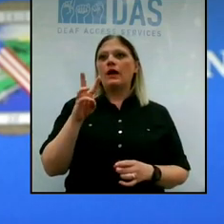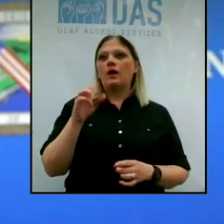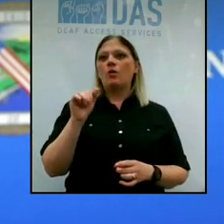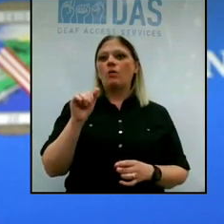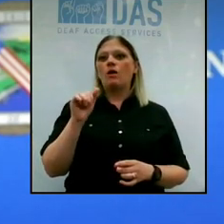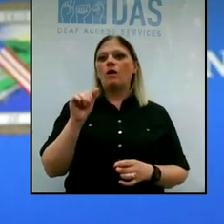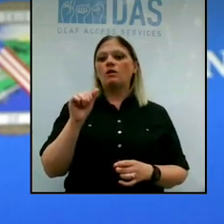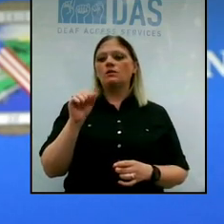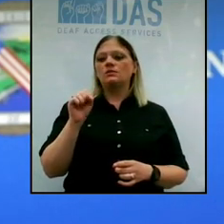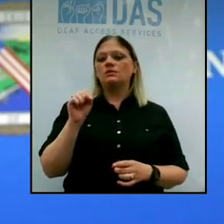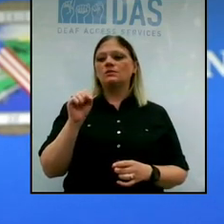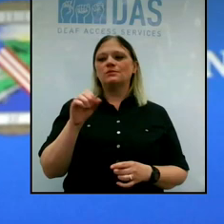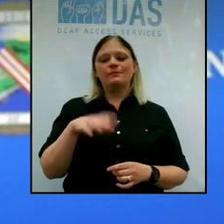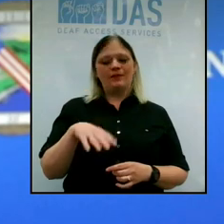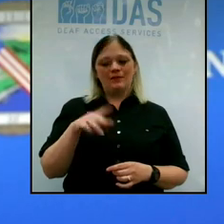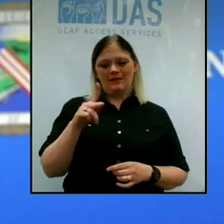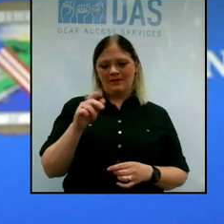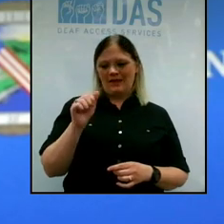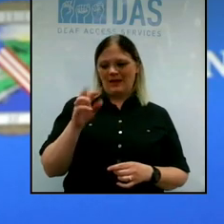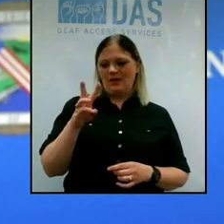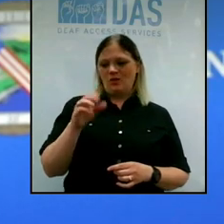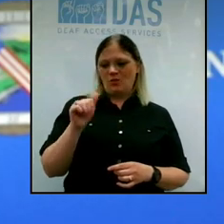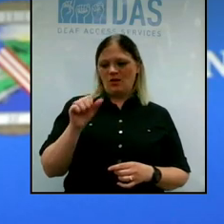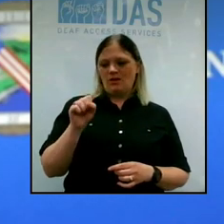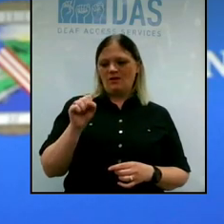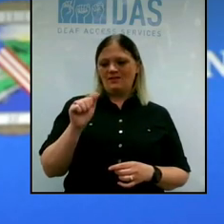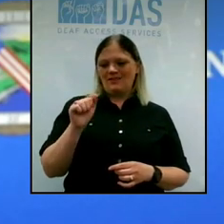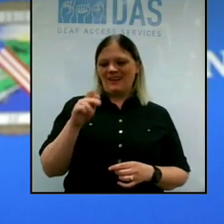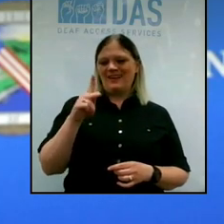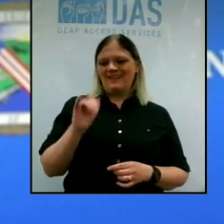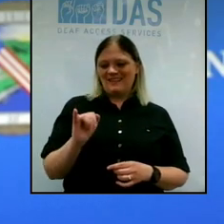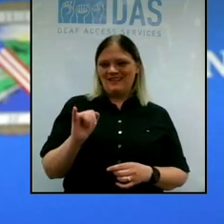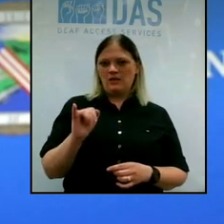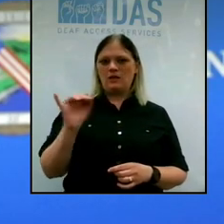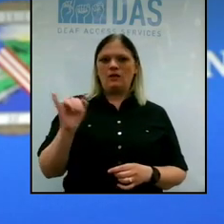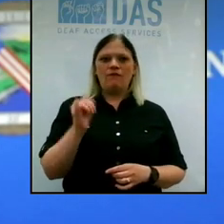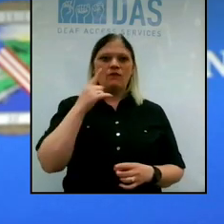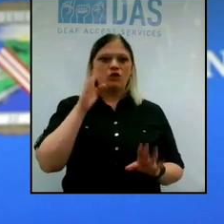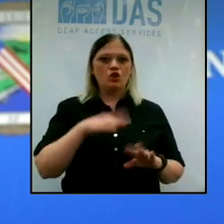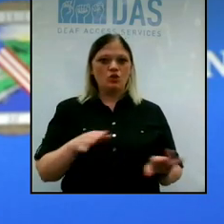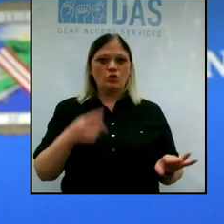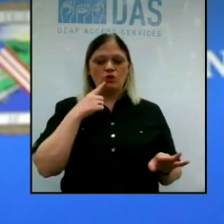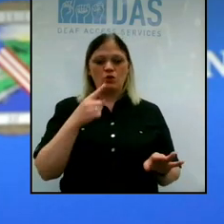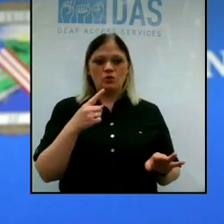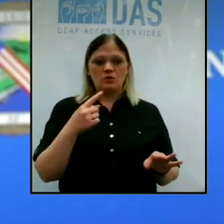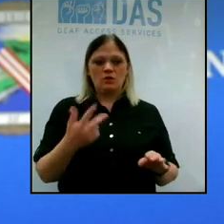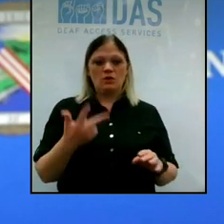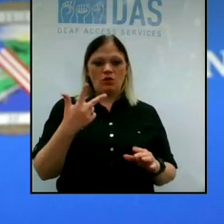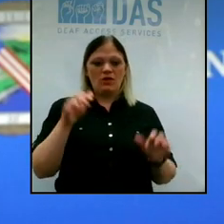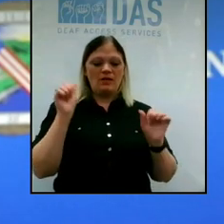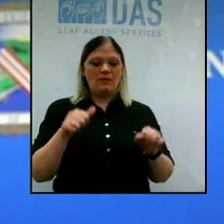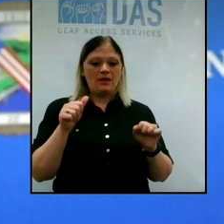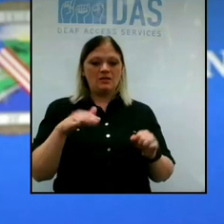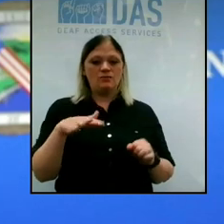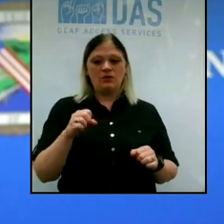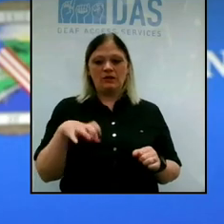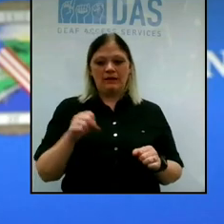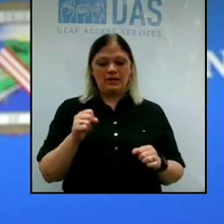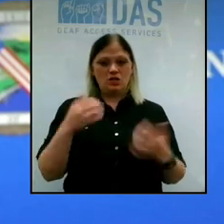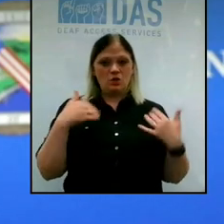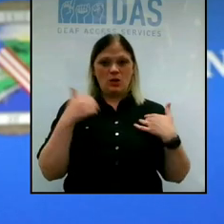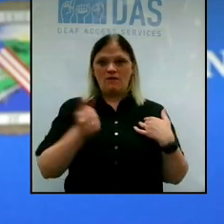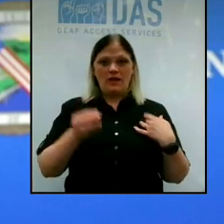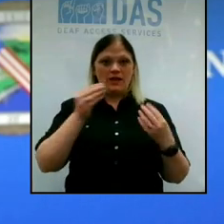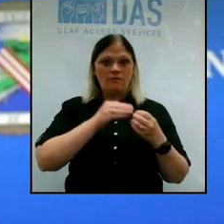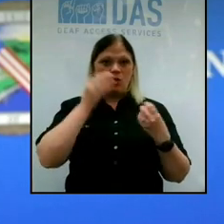disease with children in the county? I know last week you said there were three possible cases. Do you have any update if